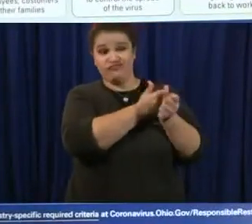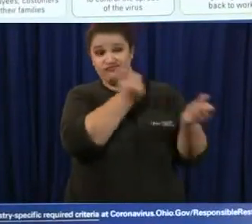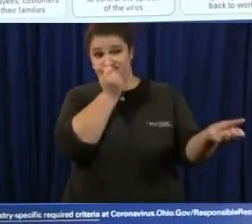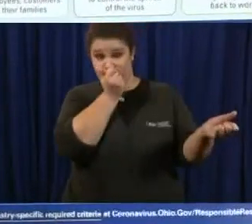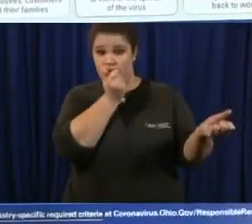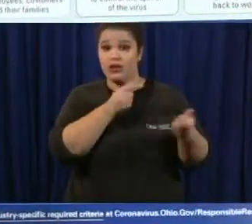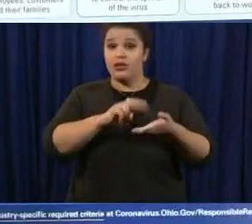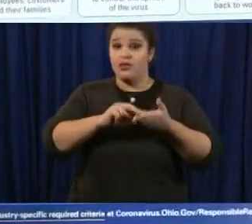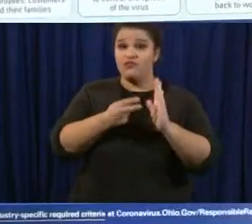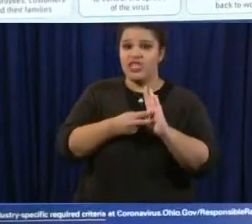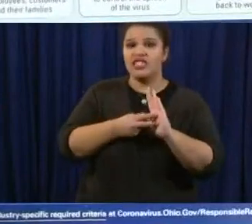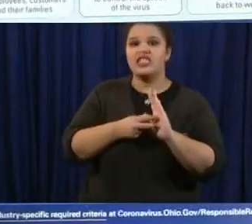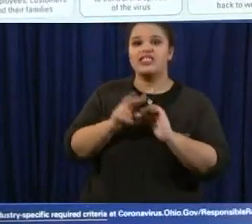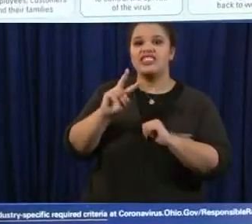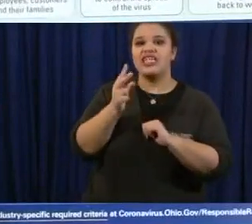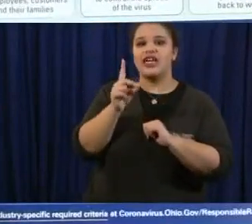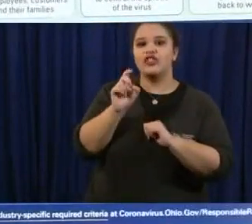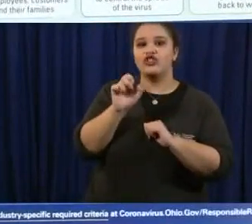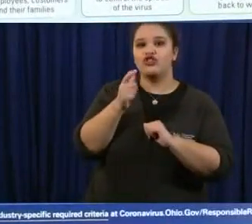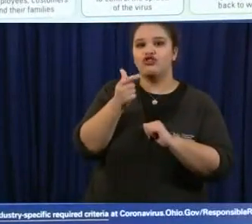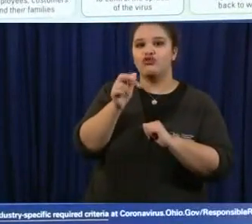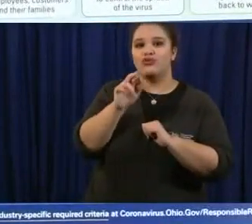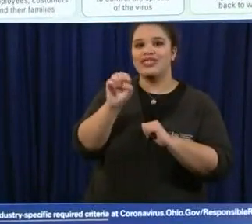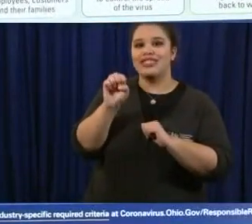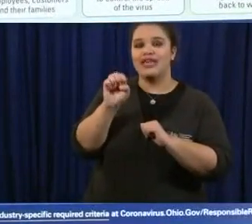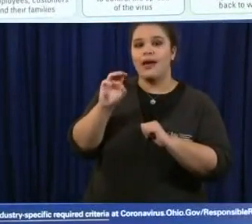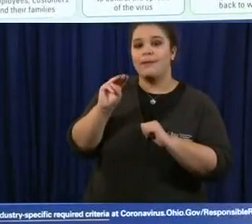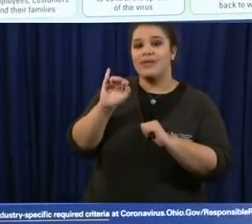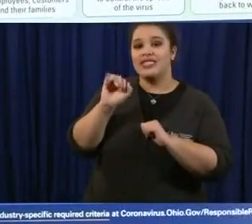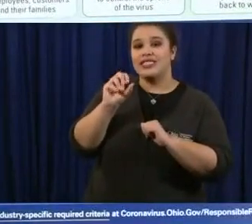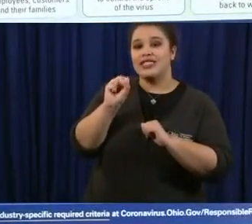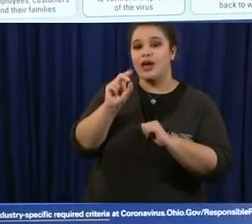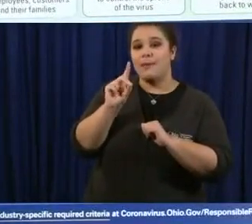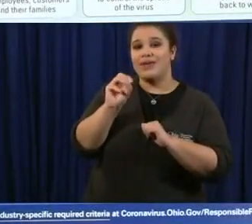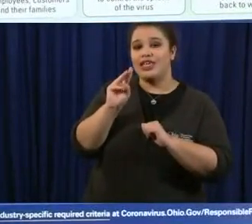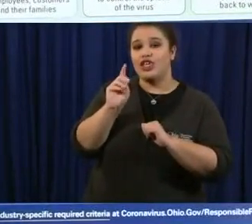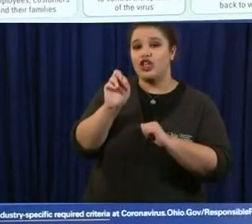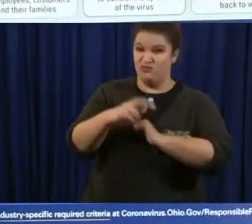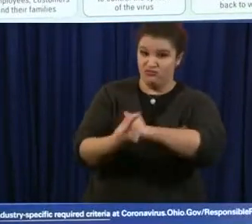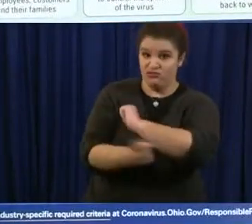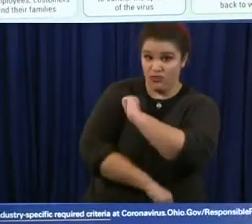and uh how confident are you that these these standards are going to be enforced